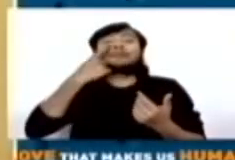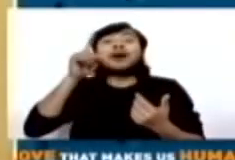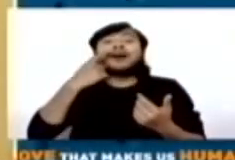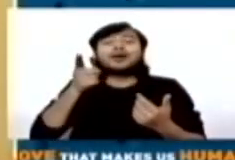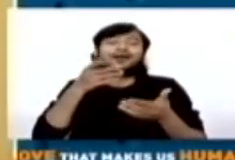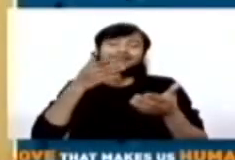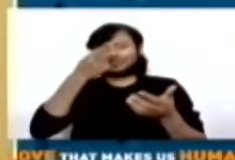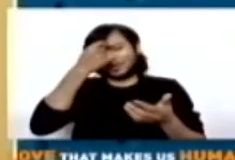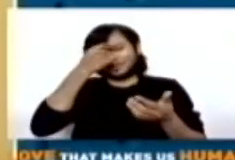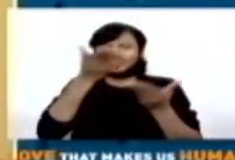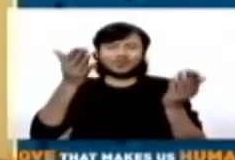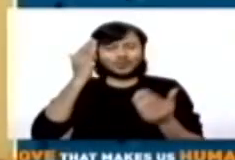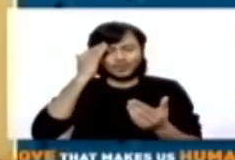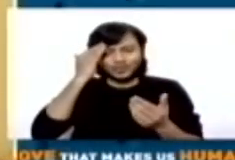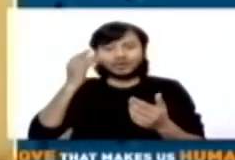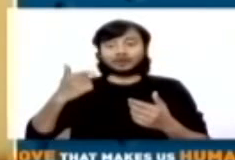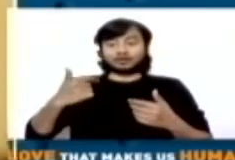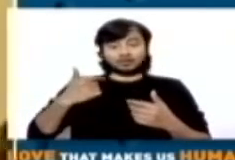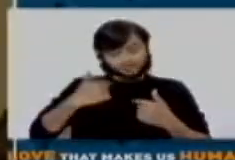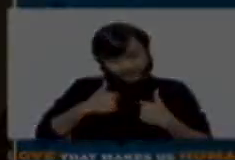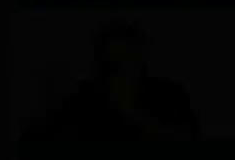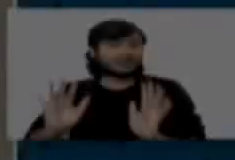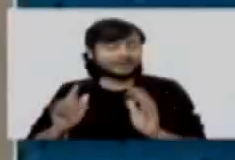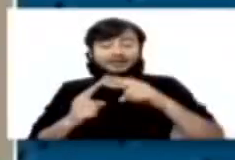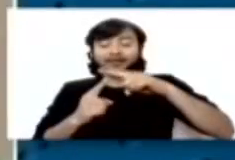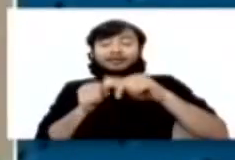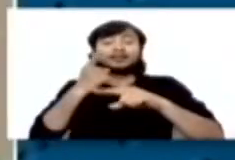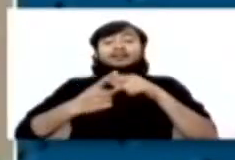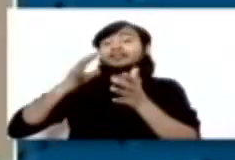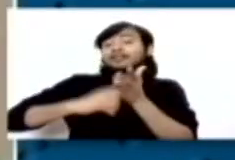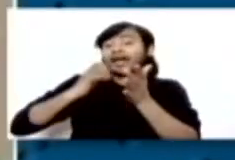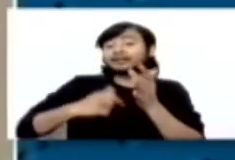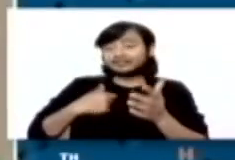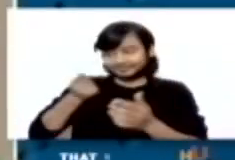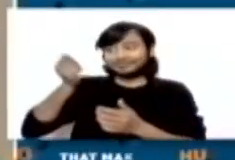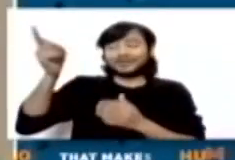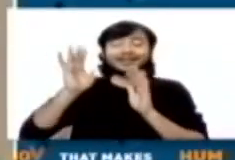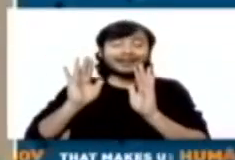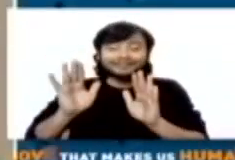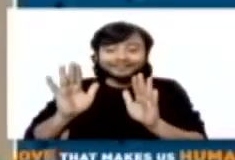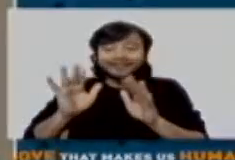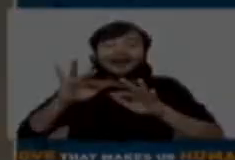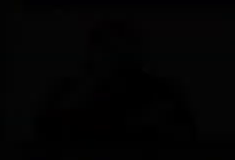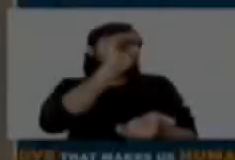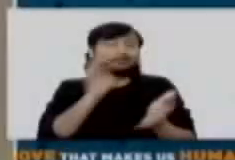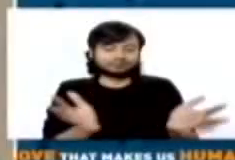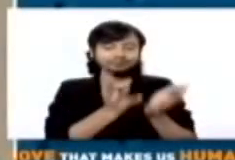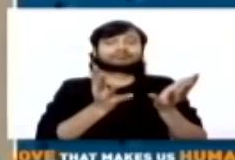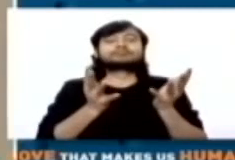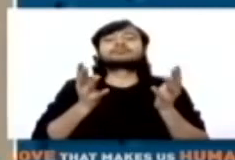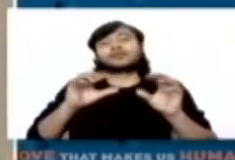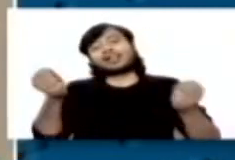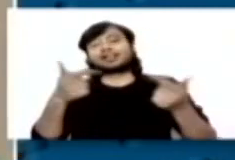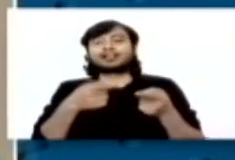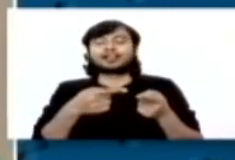mainly because of, you know, parenting and parents would understand that. We are taxpayers, happy taxpayers. Most